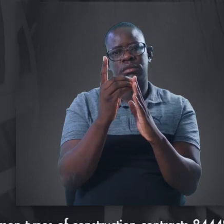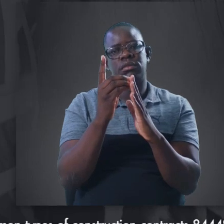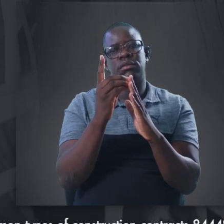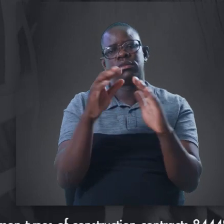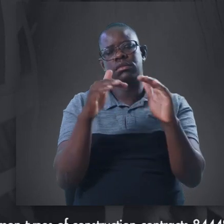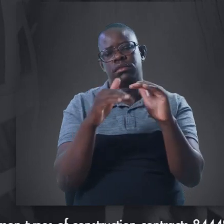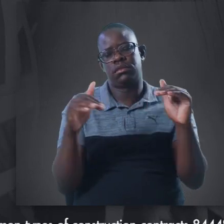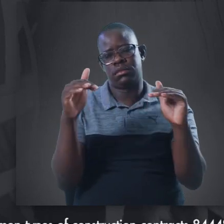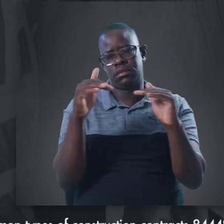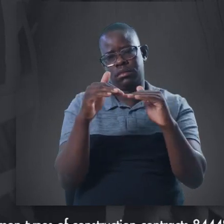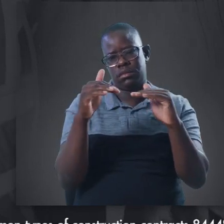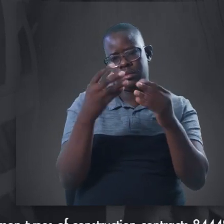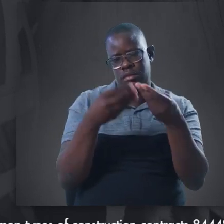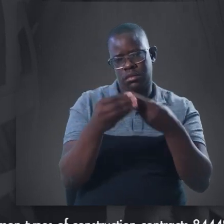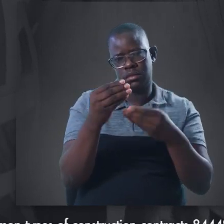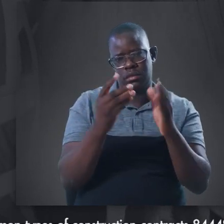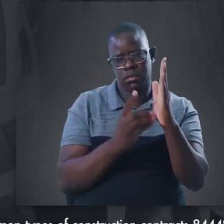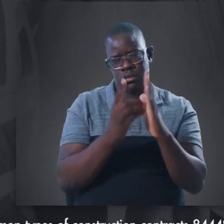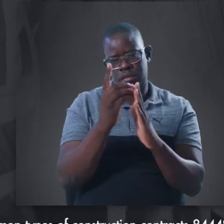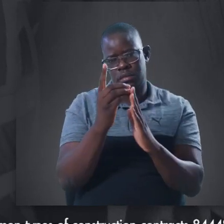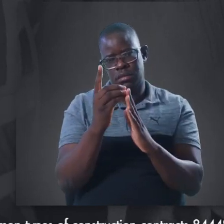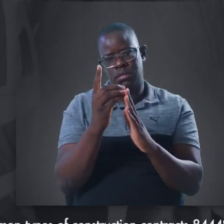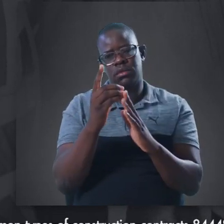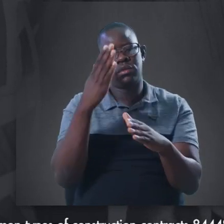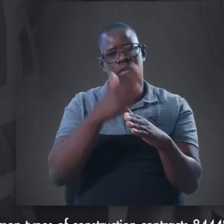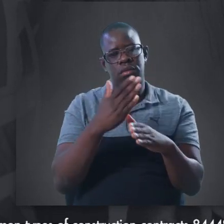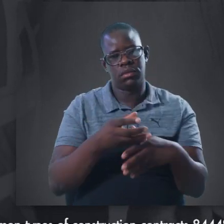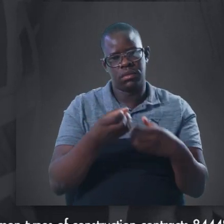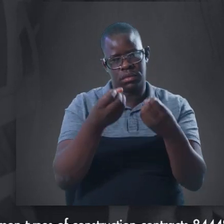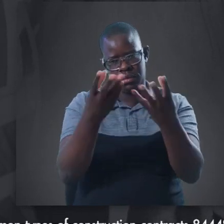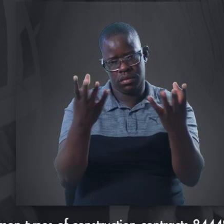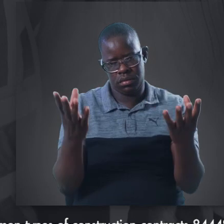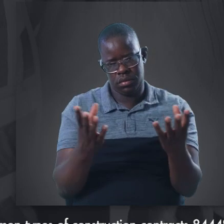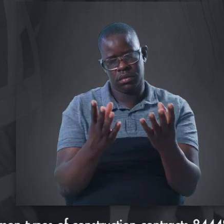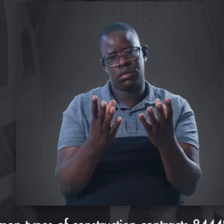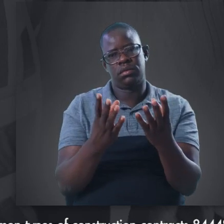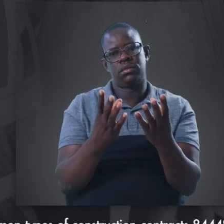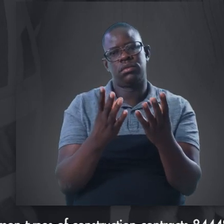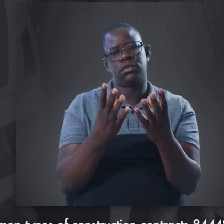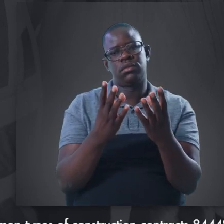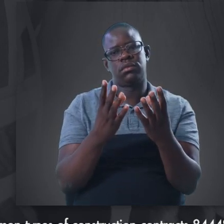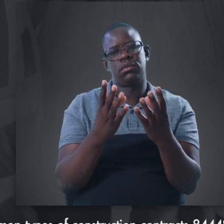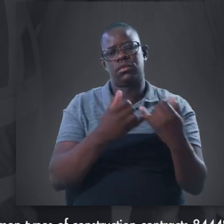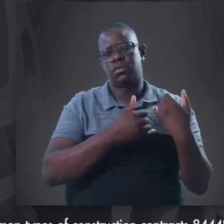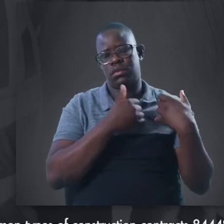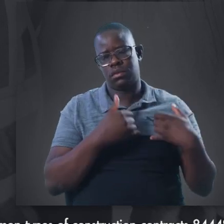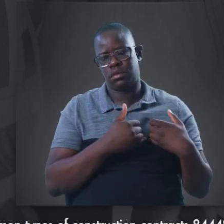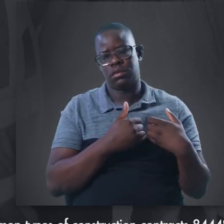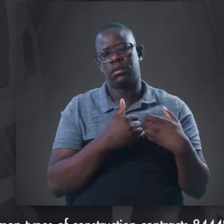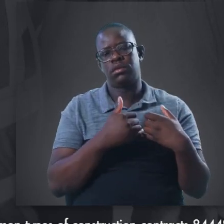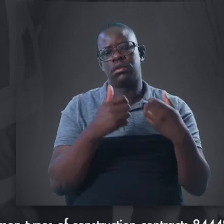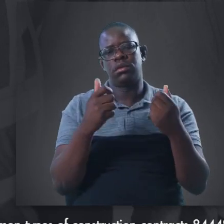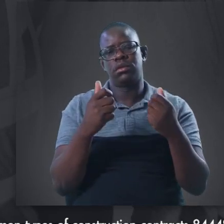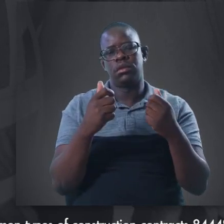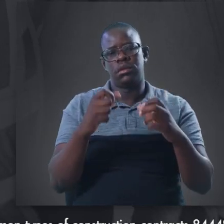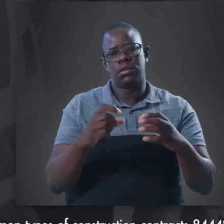These might include developing the secondary sector to achieve economic growth, job creation to